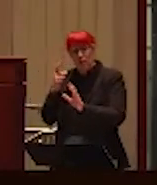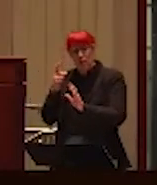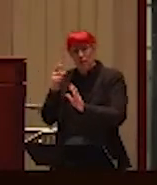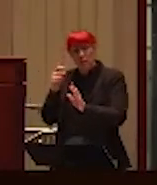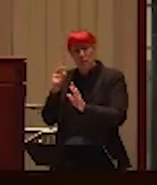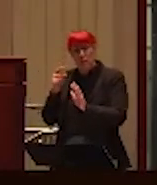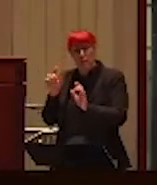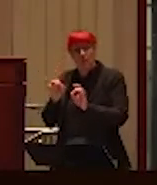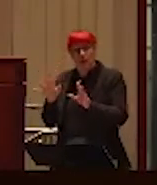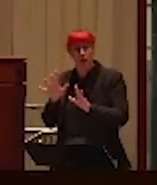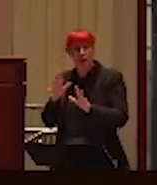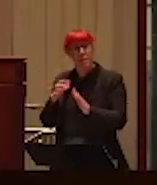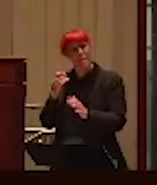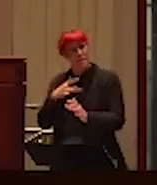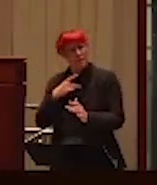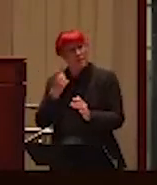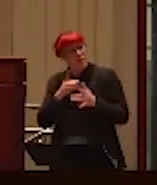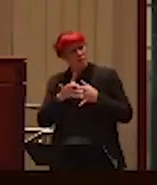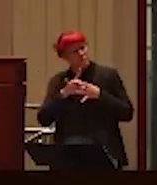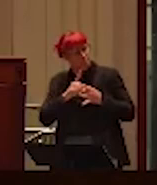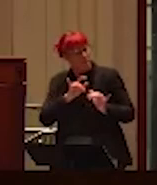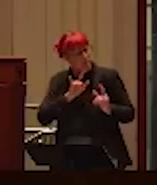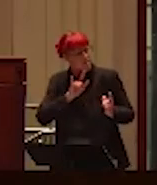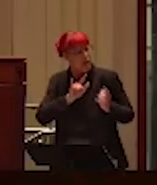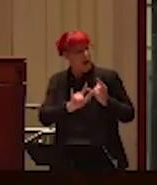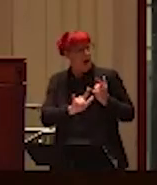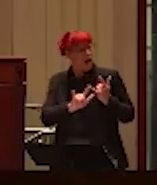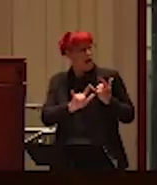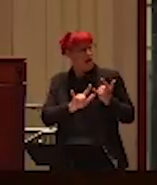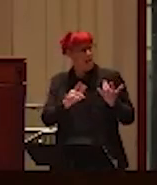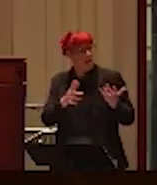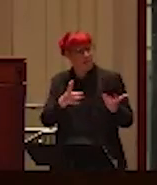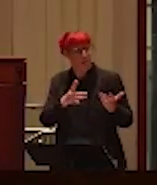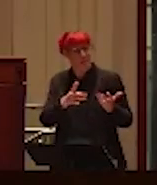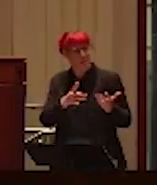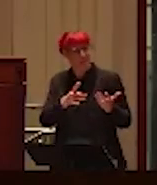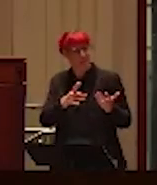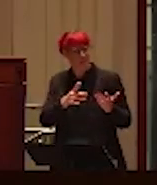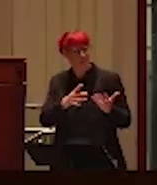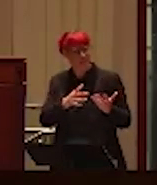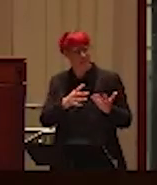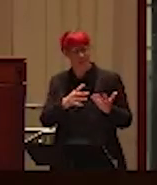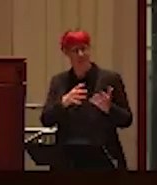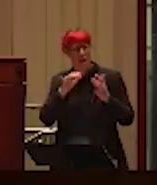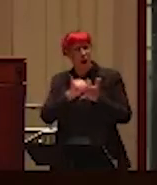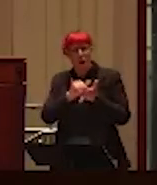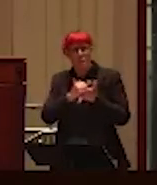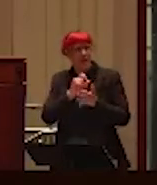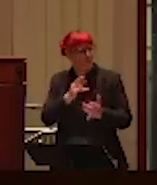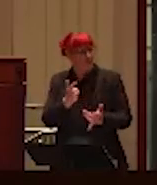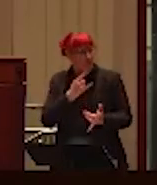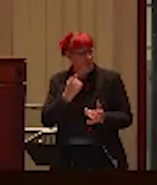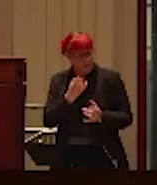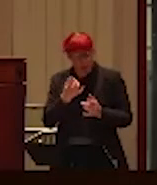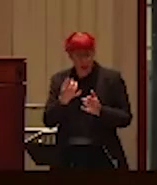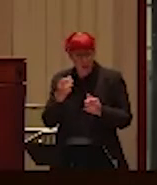a loving relationship with. It was, it was outside my paradigm that someone could hit another person like that. It was just like, how is